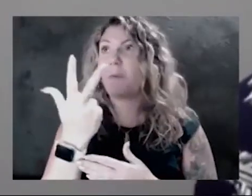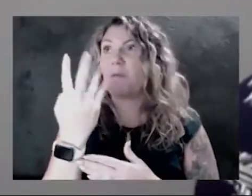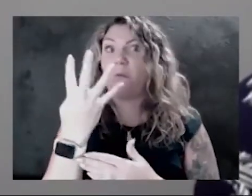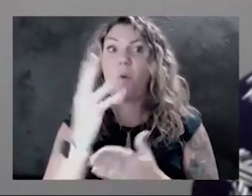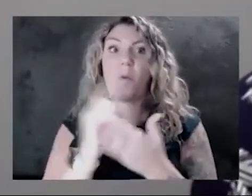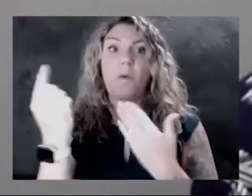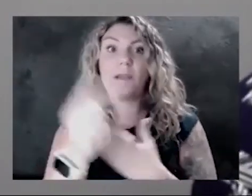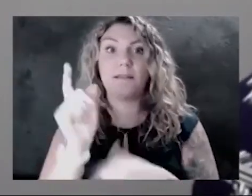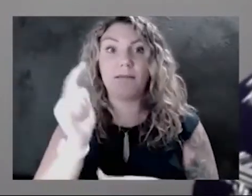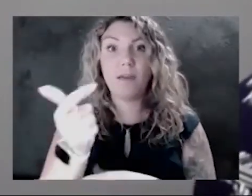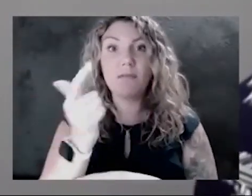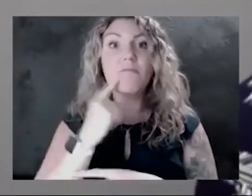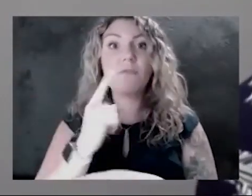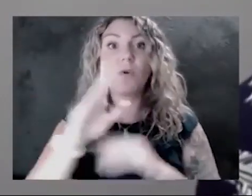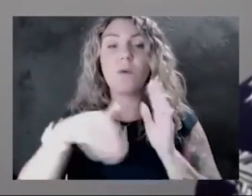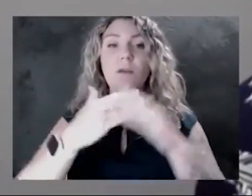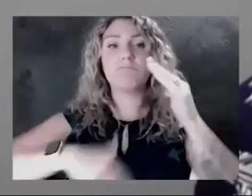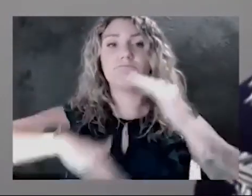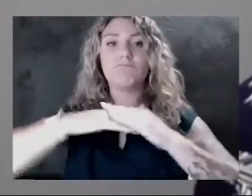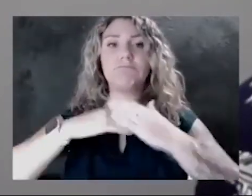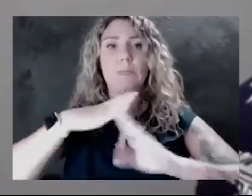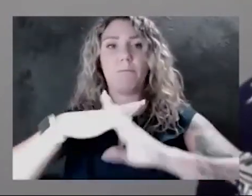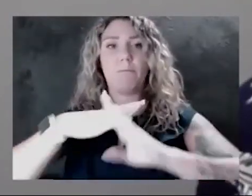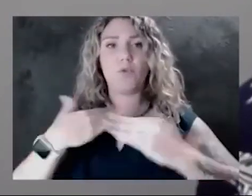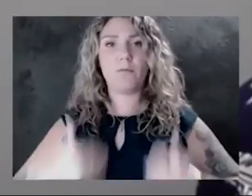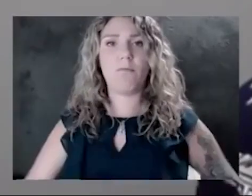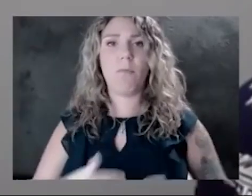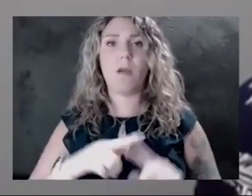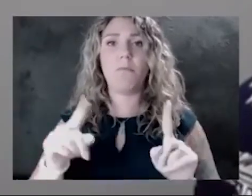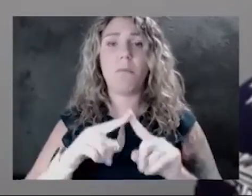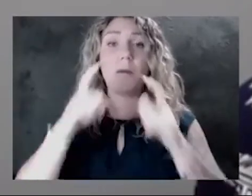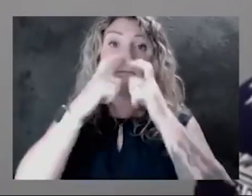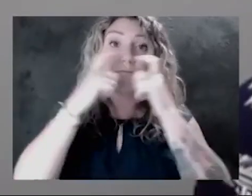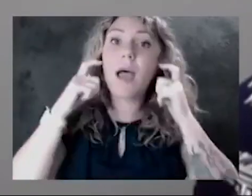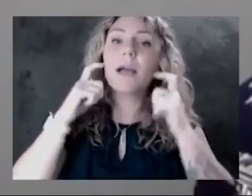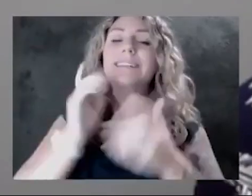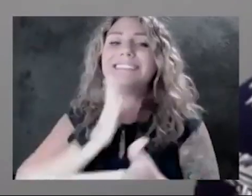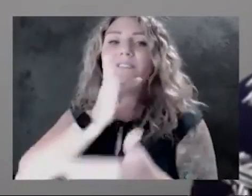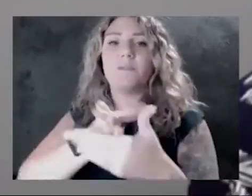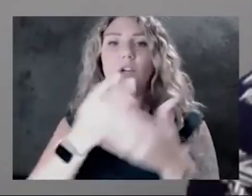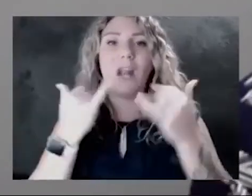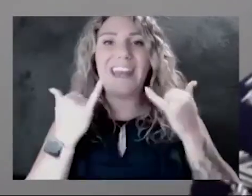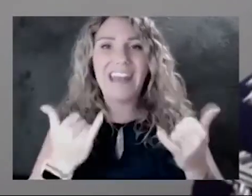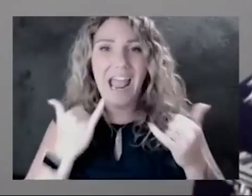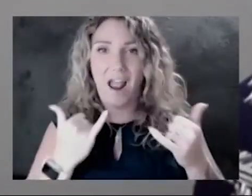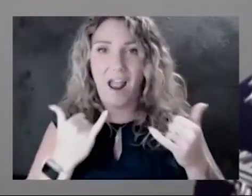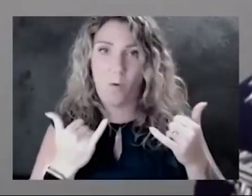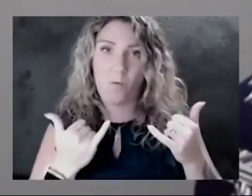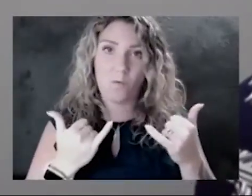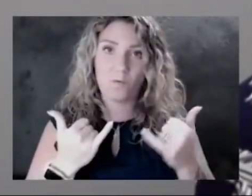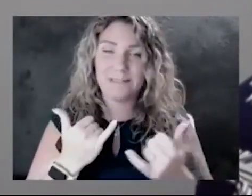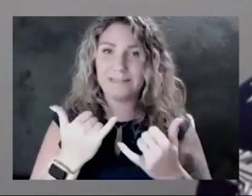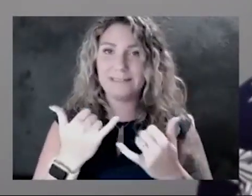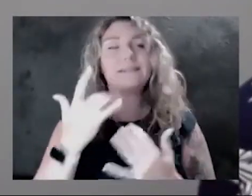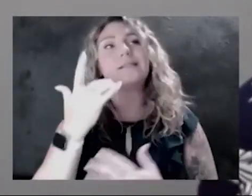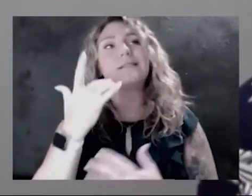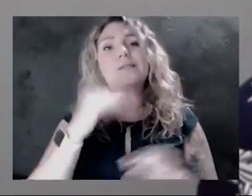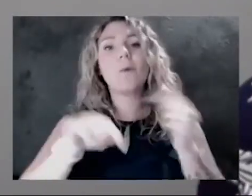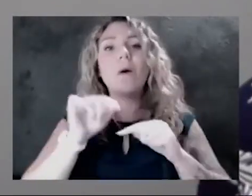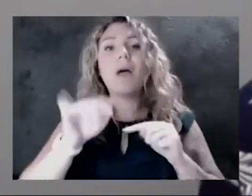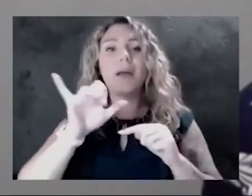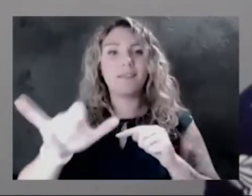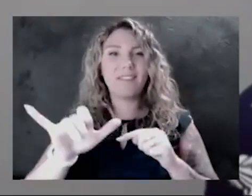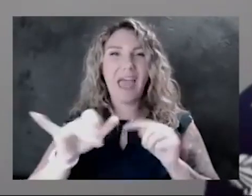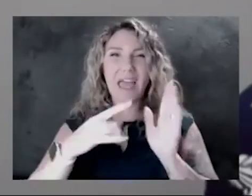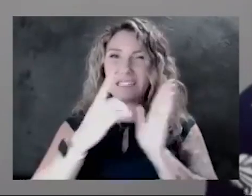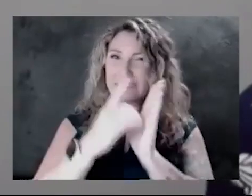vaccine. What masks do is offer us an opportunity to intervene right now here today. And so again, it's going back to that Swiss cheese model where